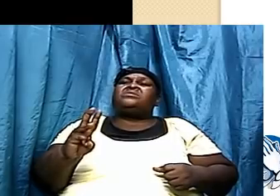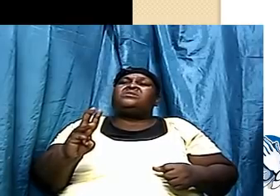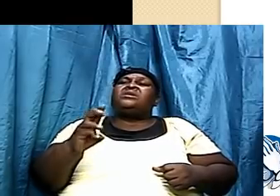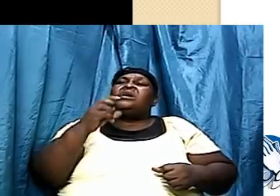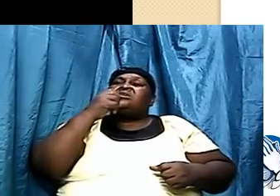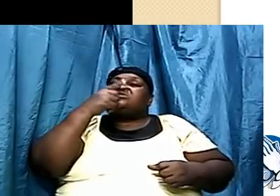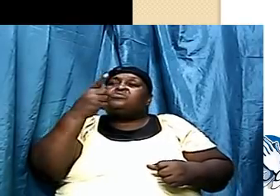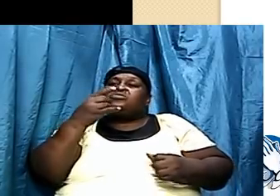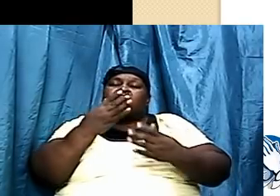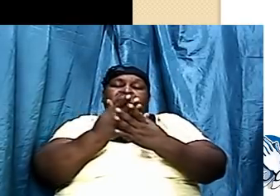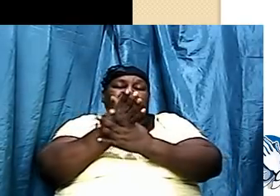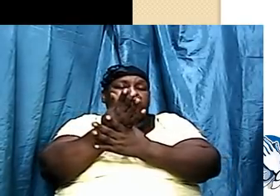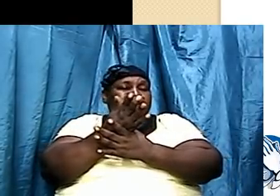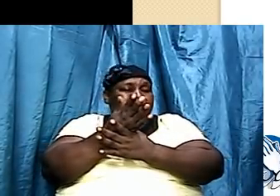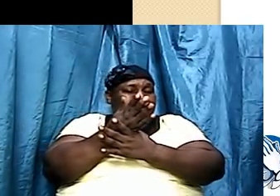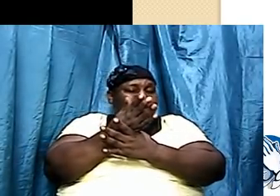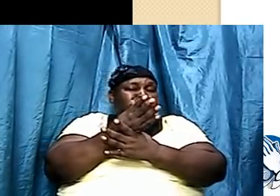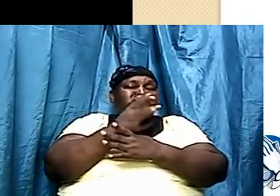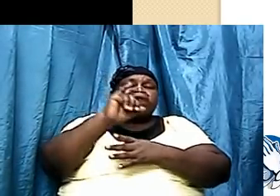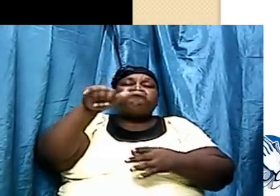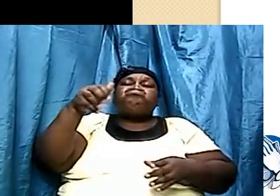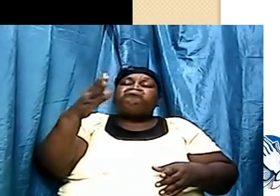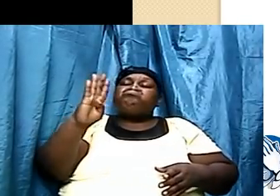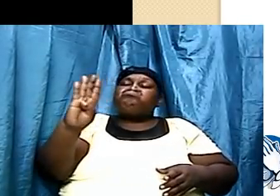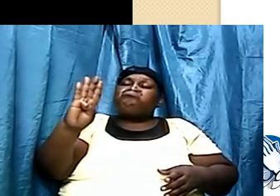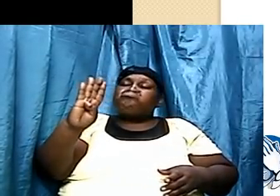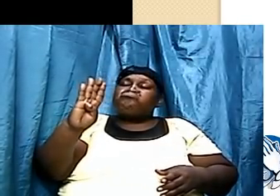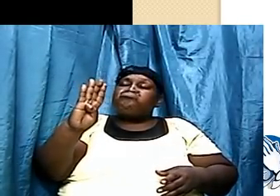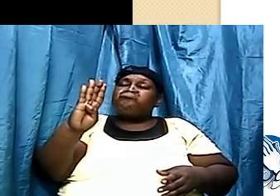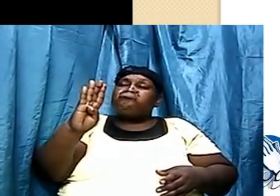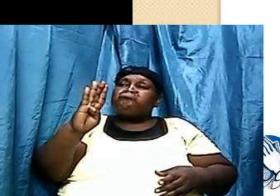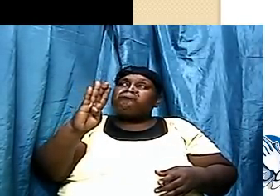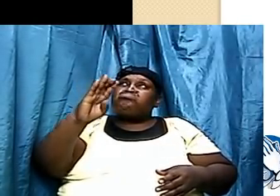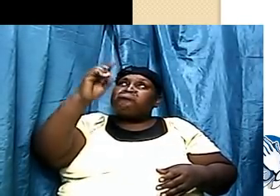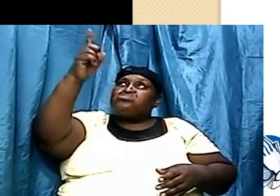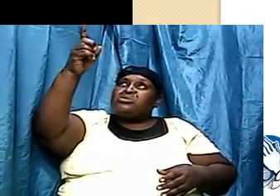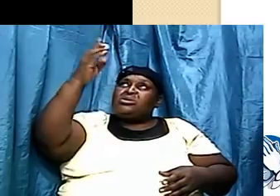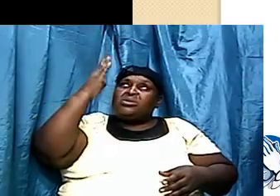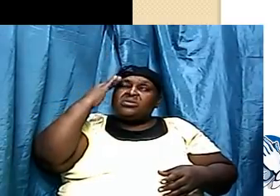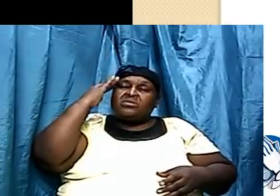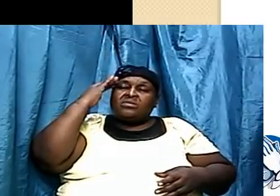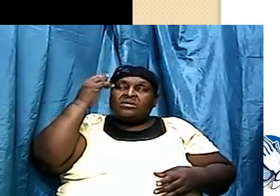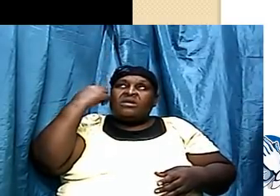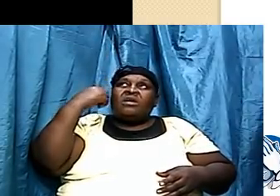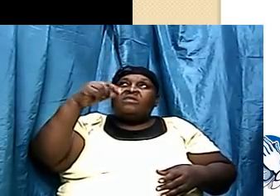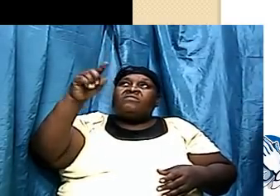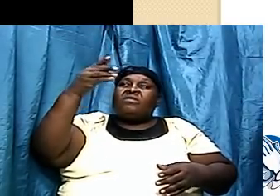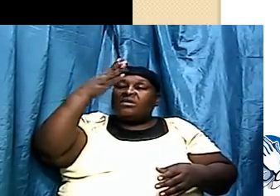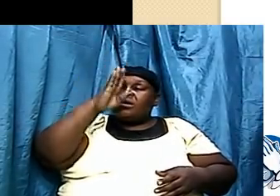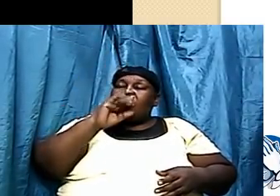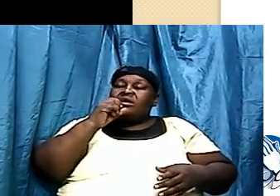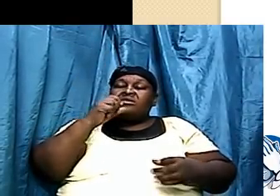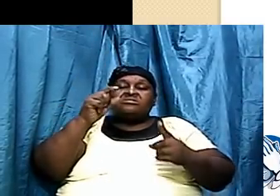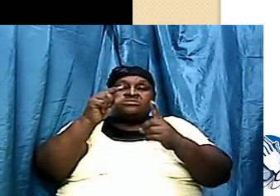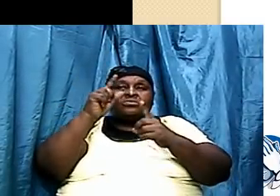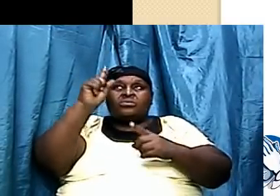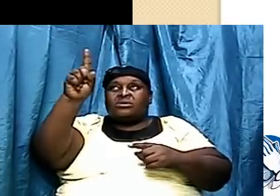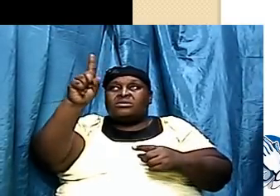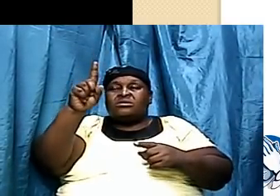spoke through Job, and guess what? He knew because he is the one who created it. I love God.